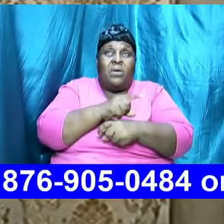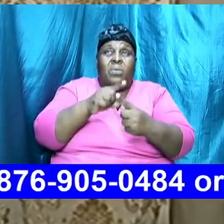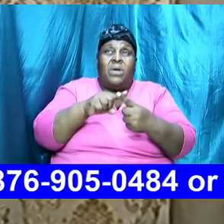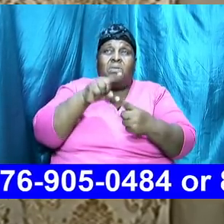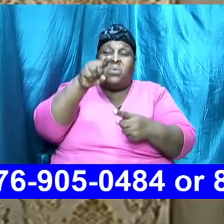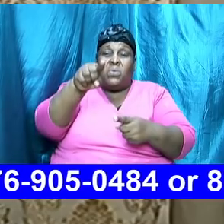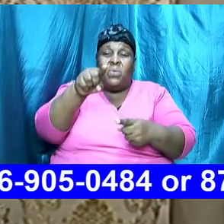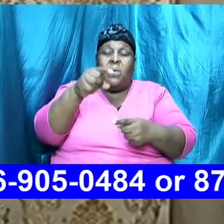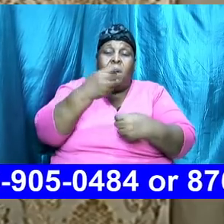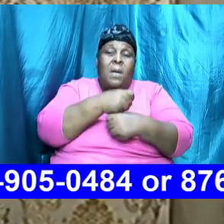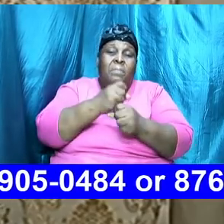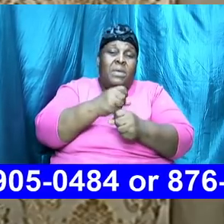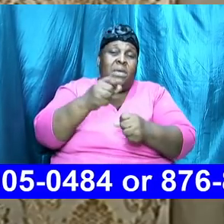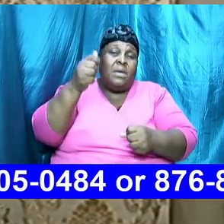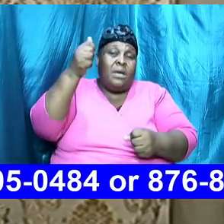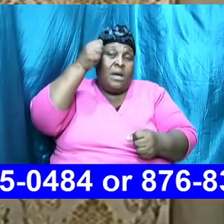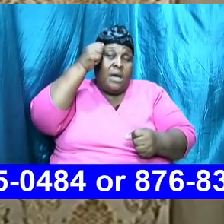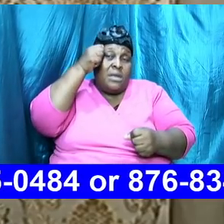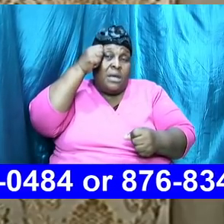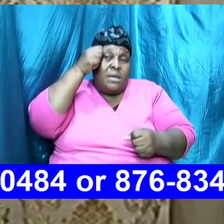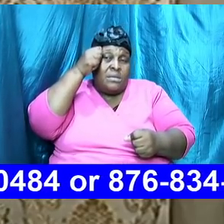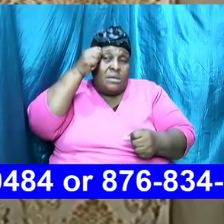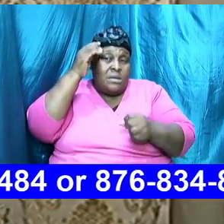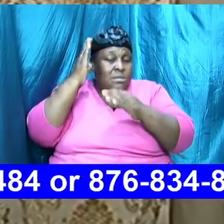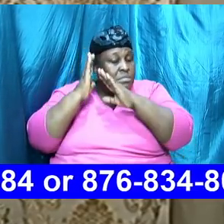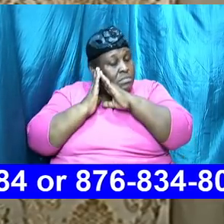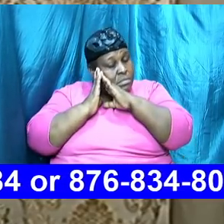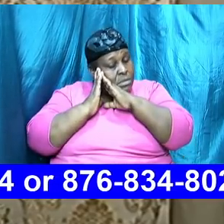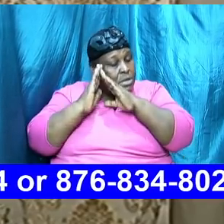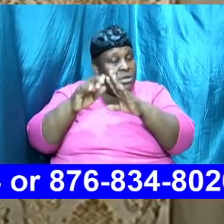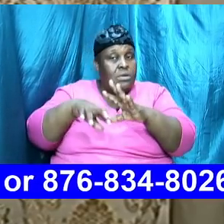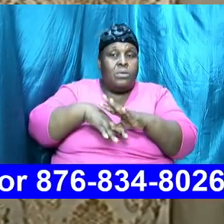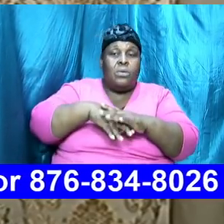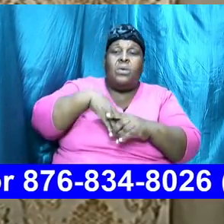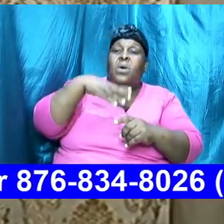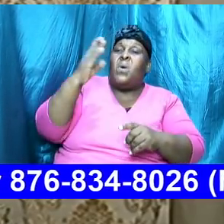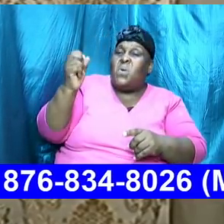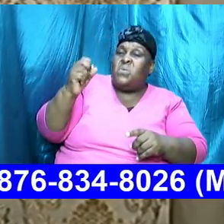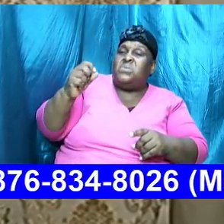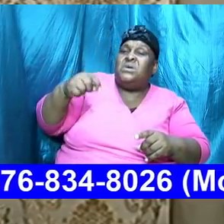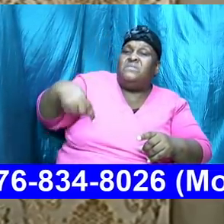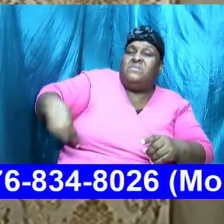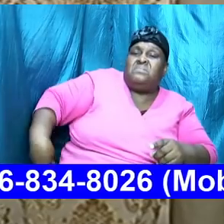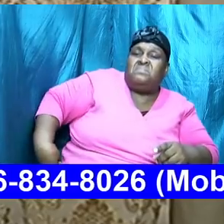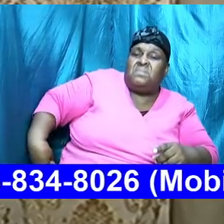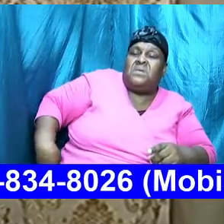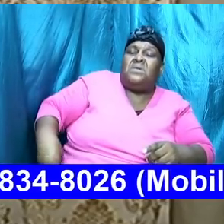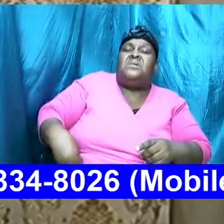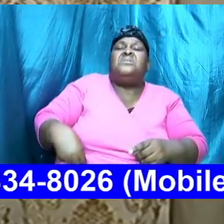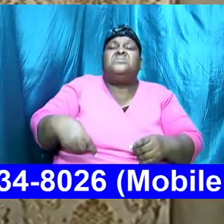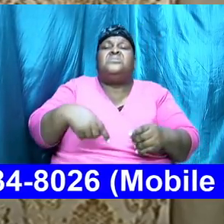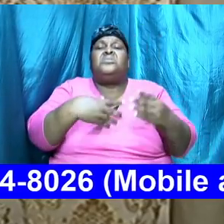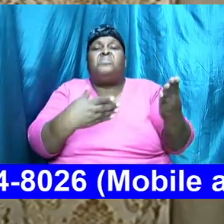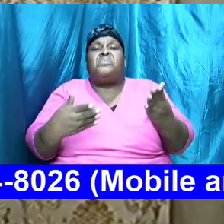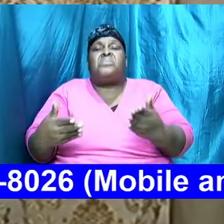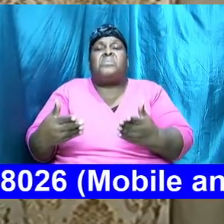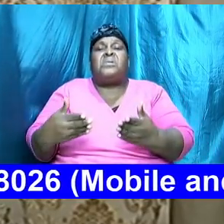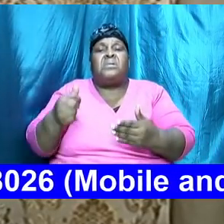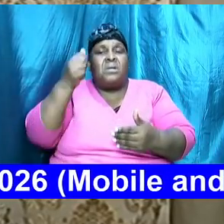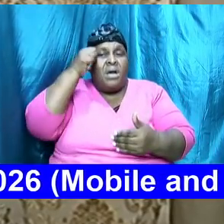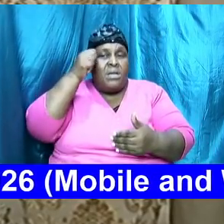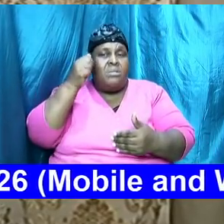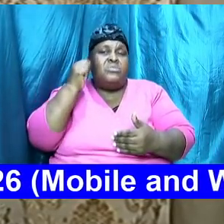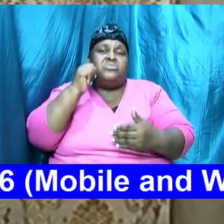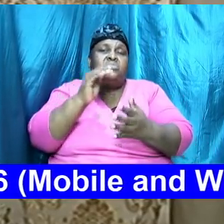and from his side you took the instrument that produced his bride you showed us